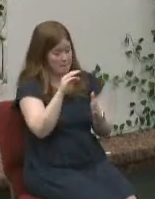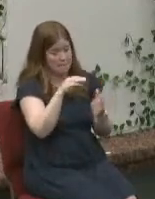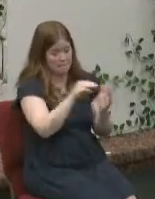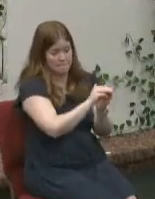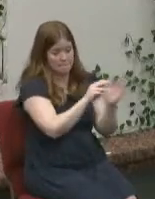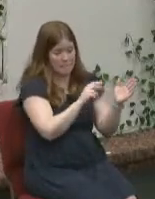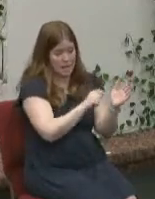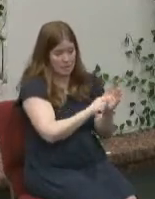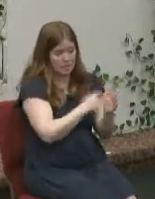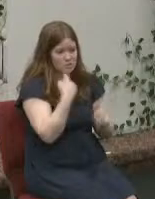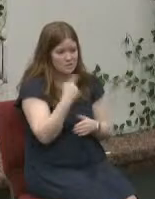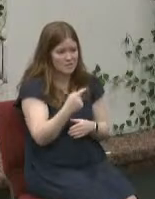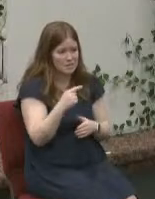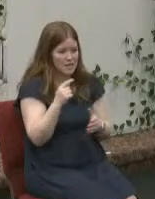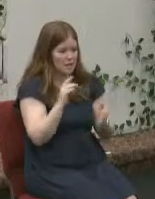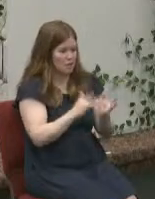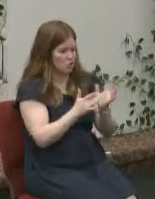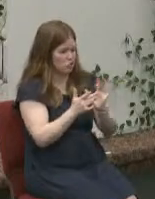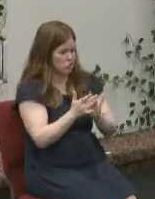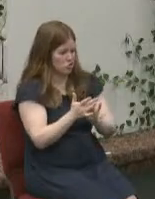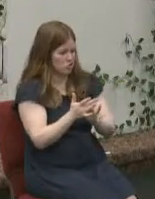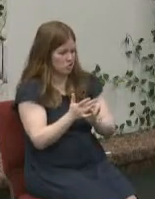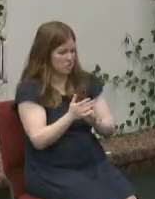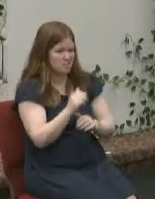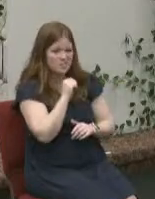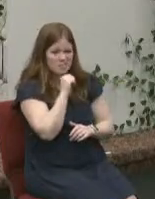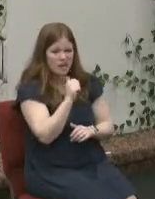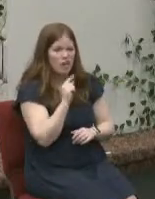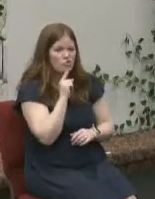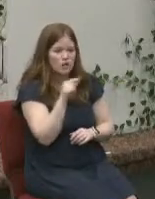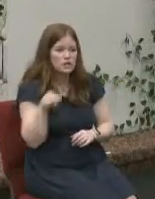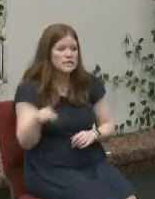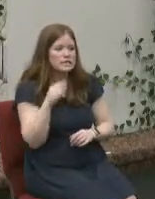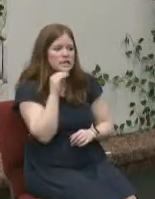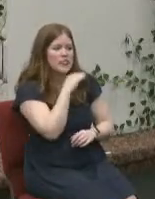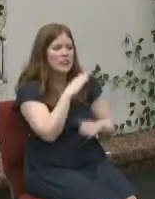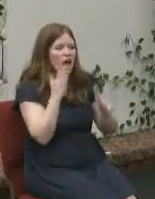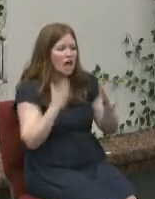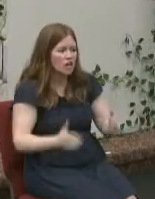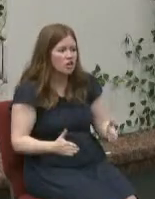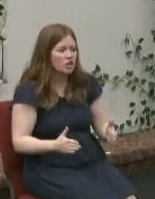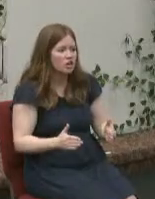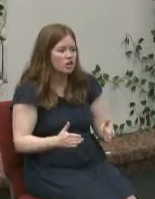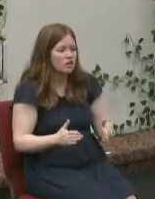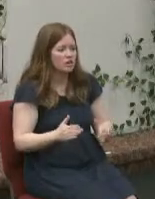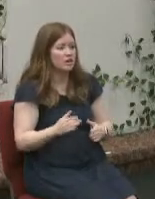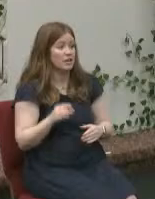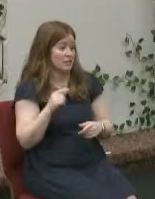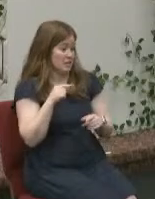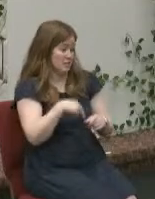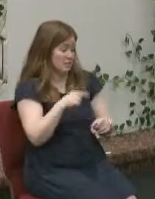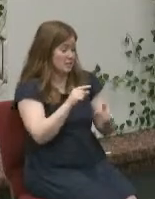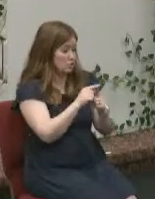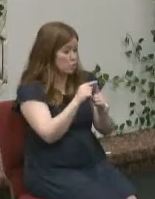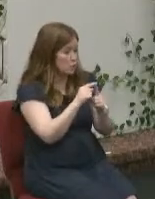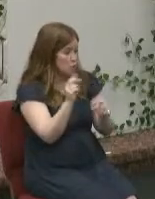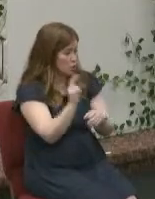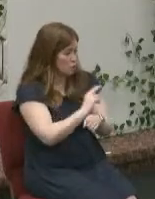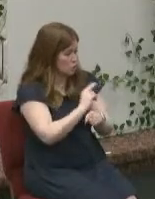imposter jesus was a fake he was a liar he was phony and the word deception is used in 27